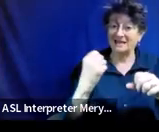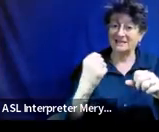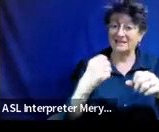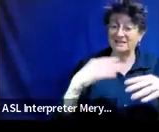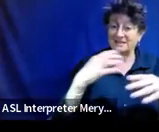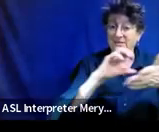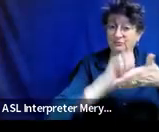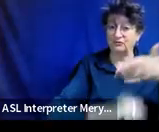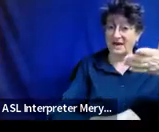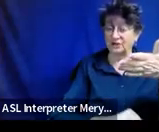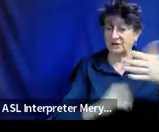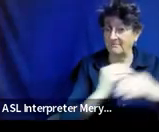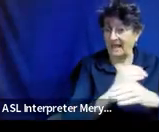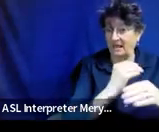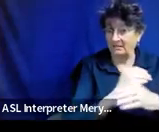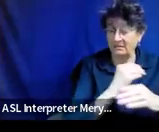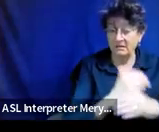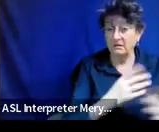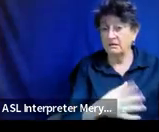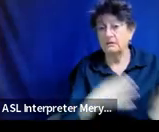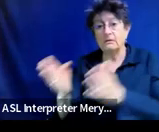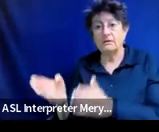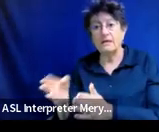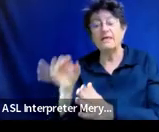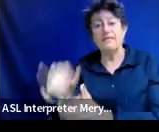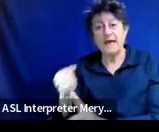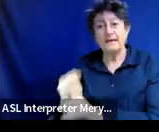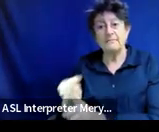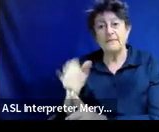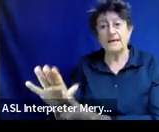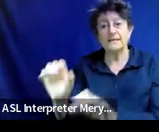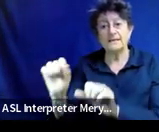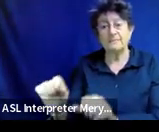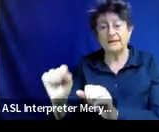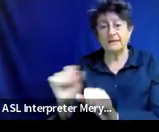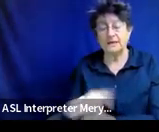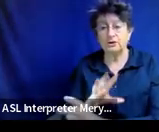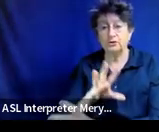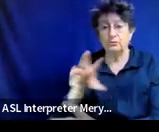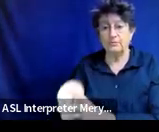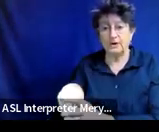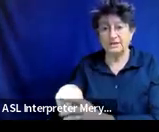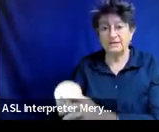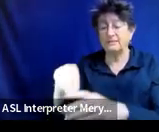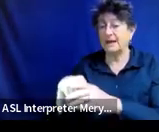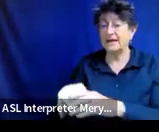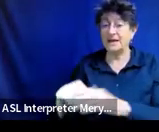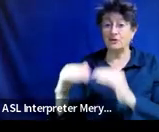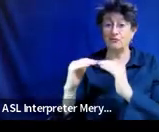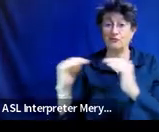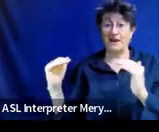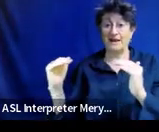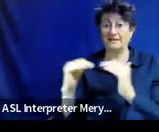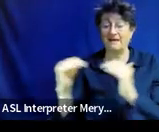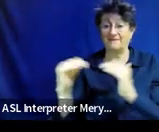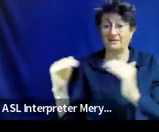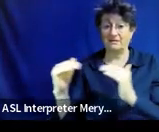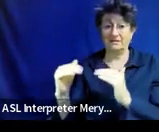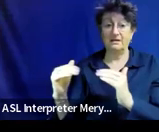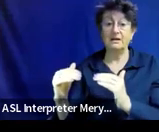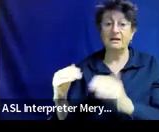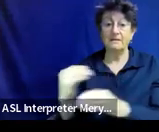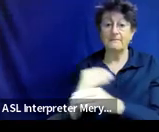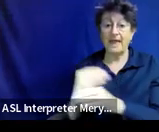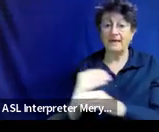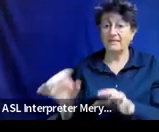impacts his ability to participate in grade appropriate math activities so you can um put those house statements if you have a